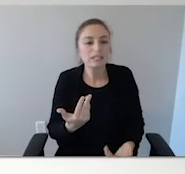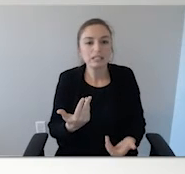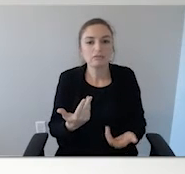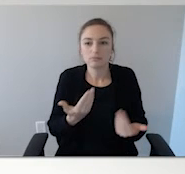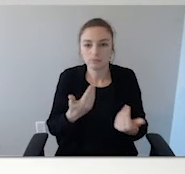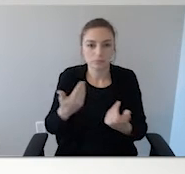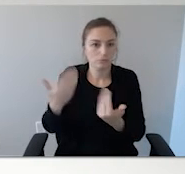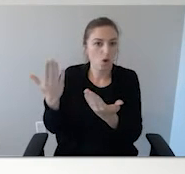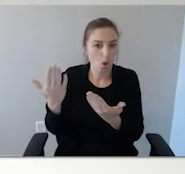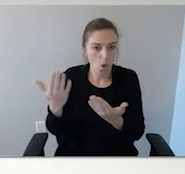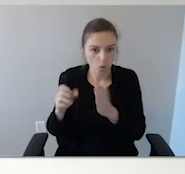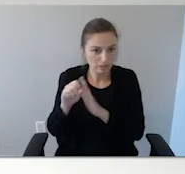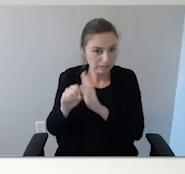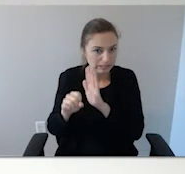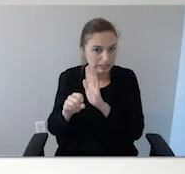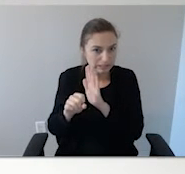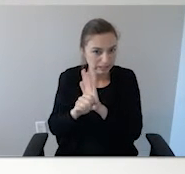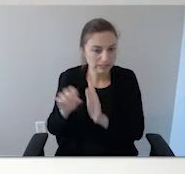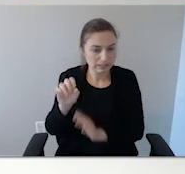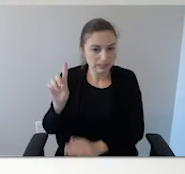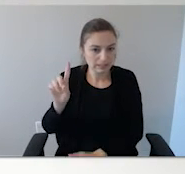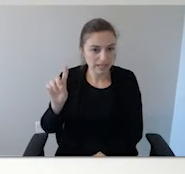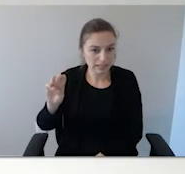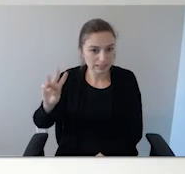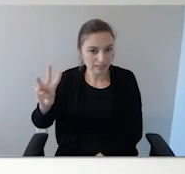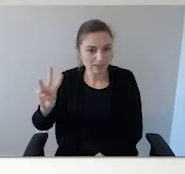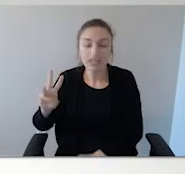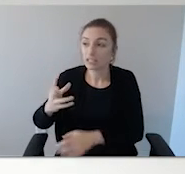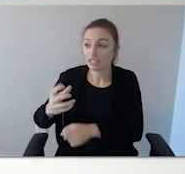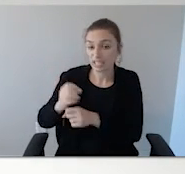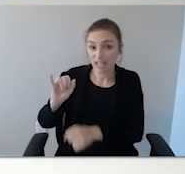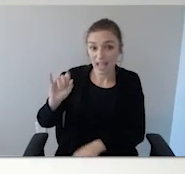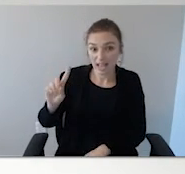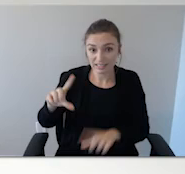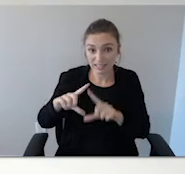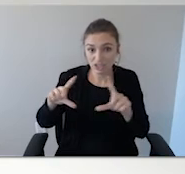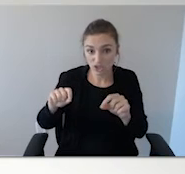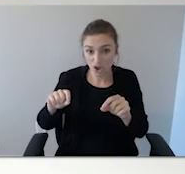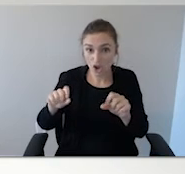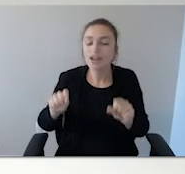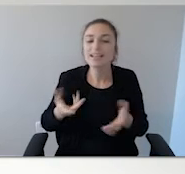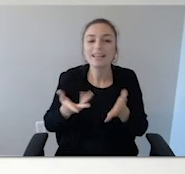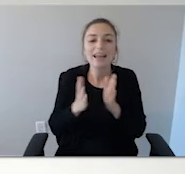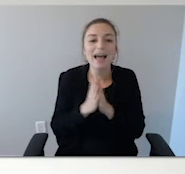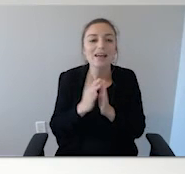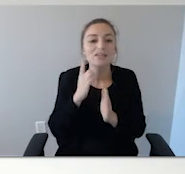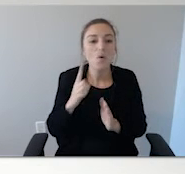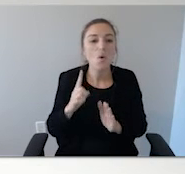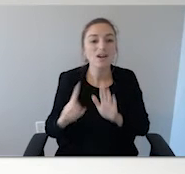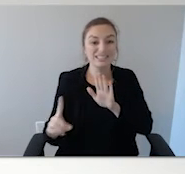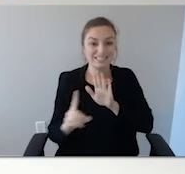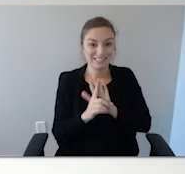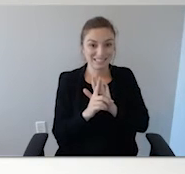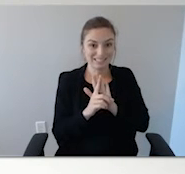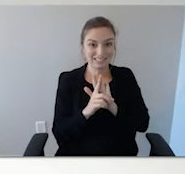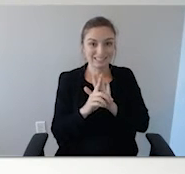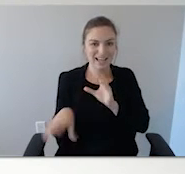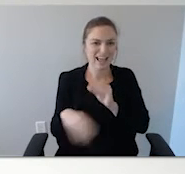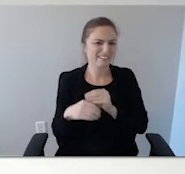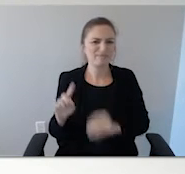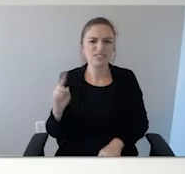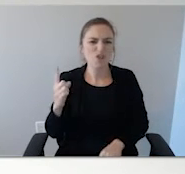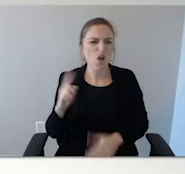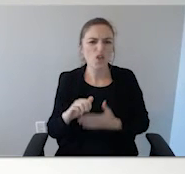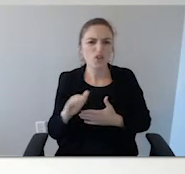12. To the DMV to get their state identification card. Then they can ask for that D to be added on for the dollar fee